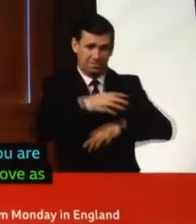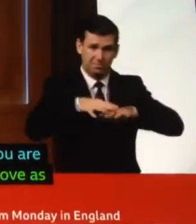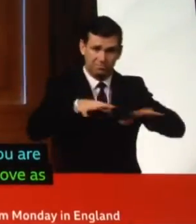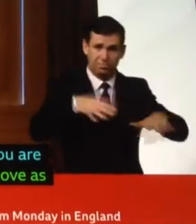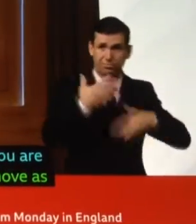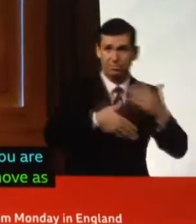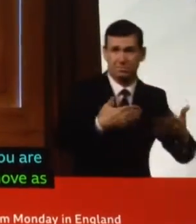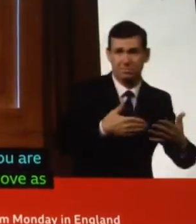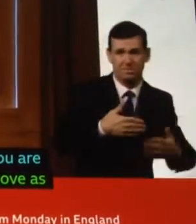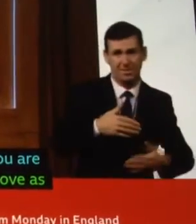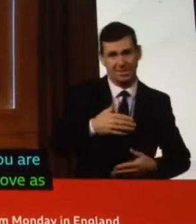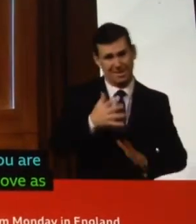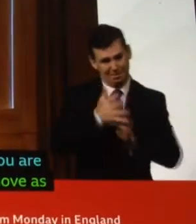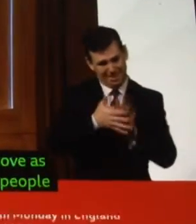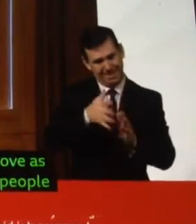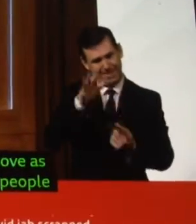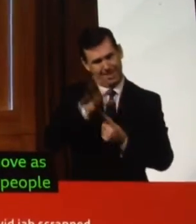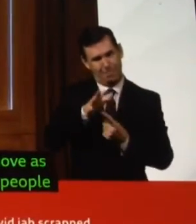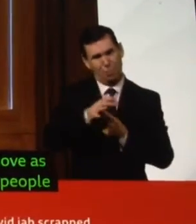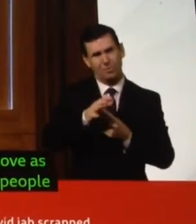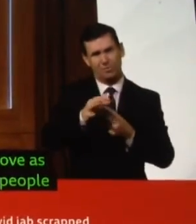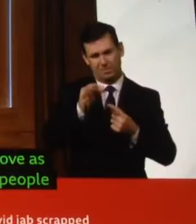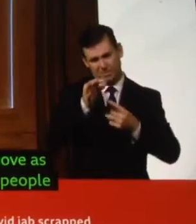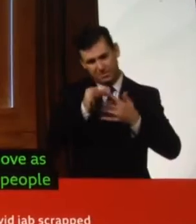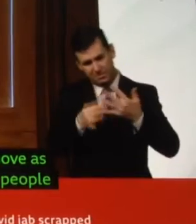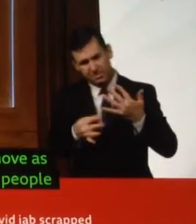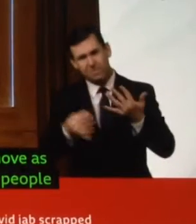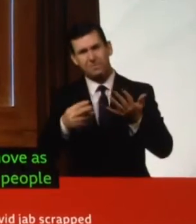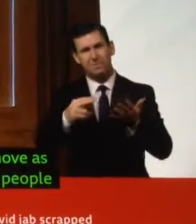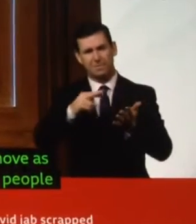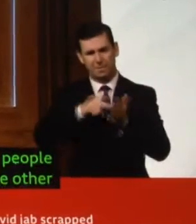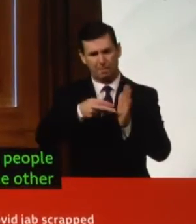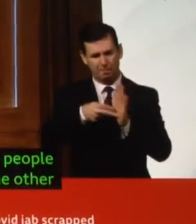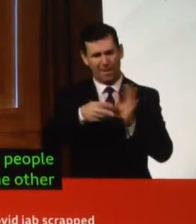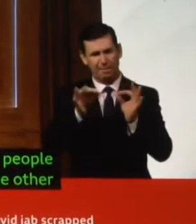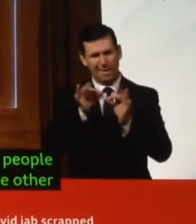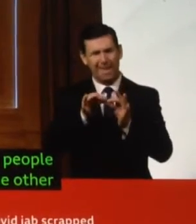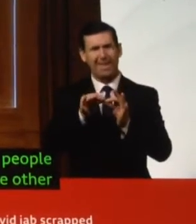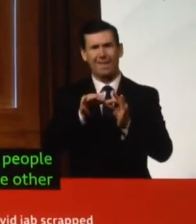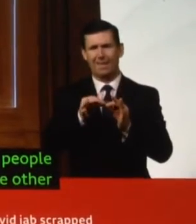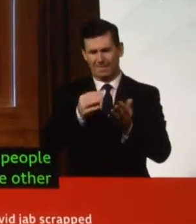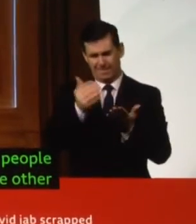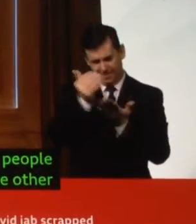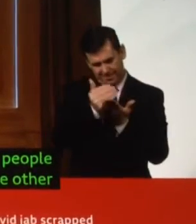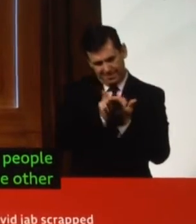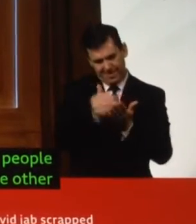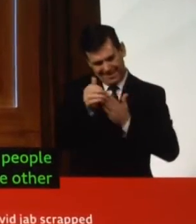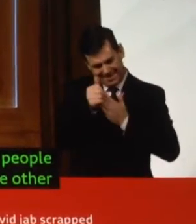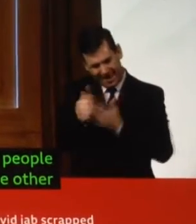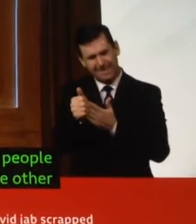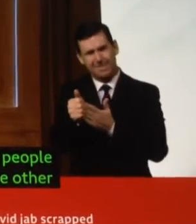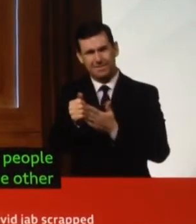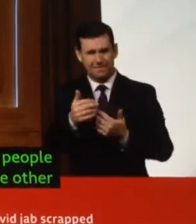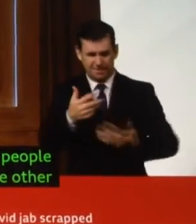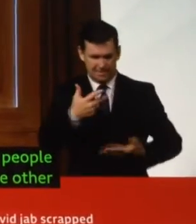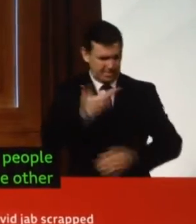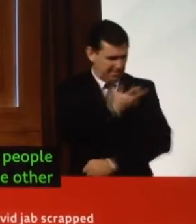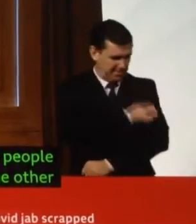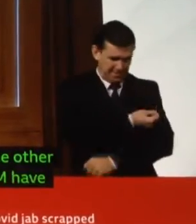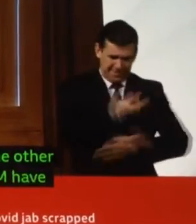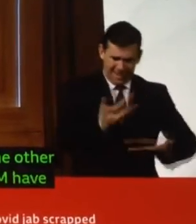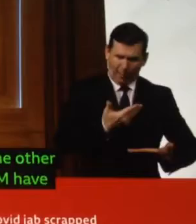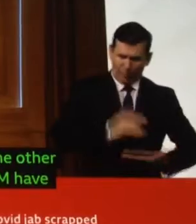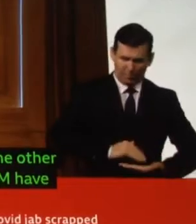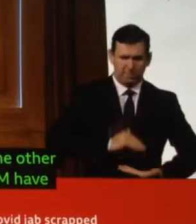other points Chris and PM have already made are right. You know, we follow the guidance that's there. Work from home if you can.